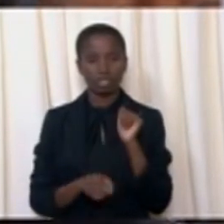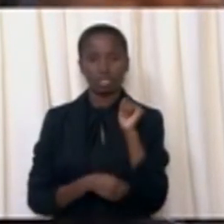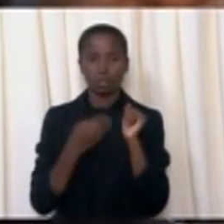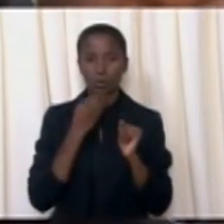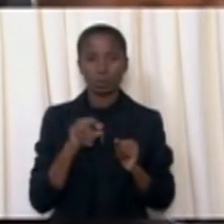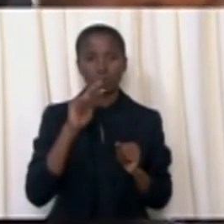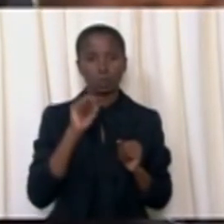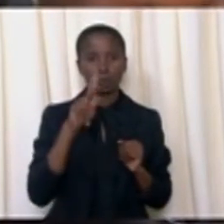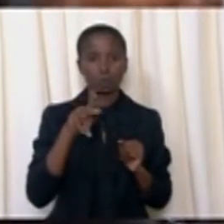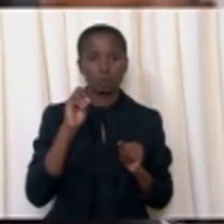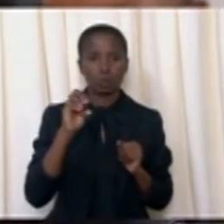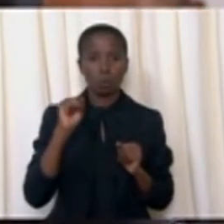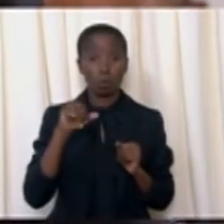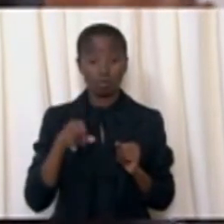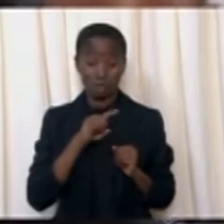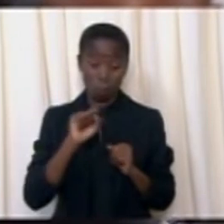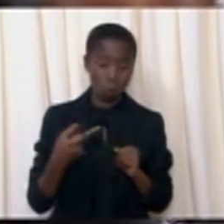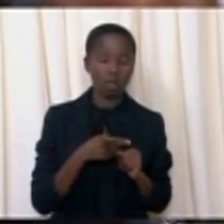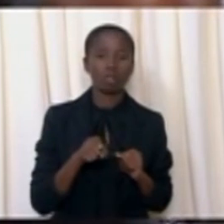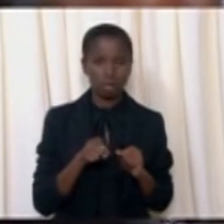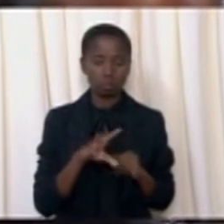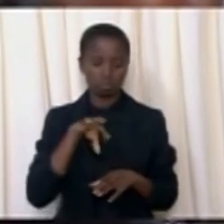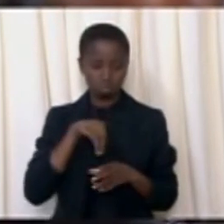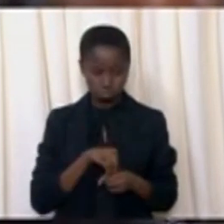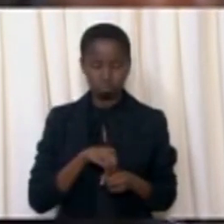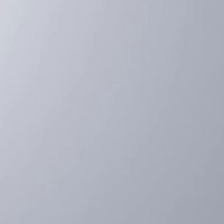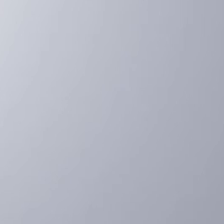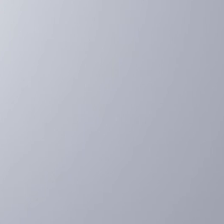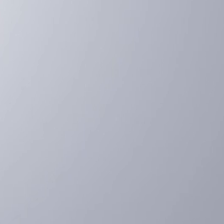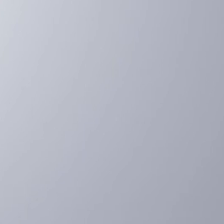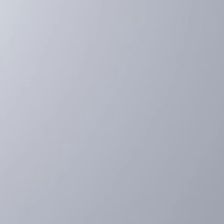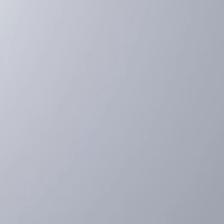are all members of the Economic Advisory Panel. very